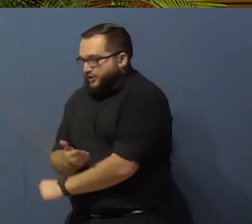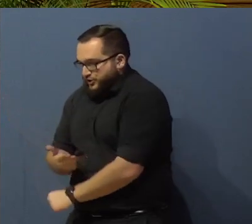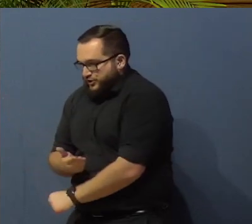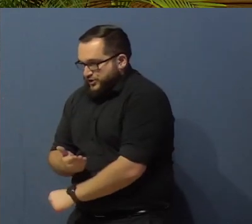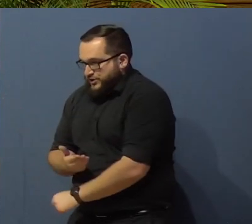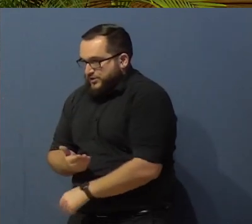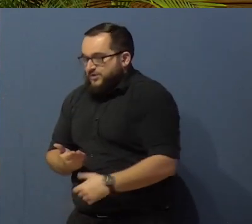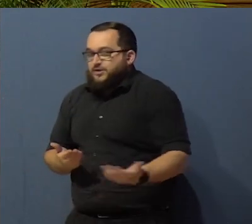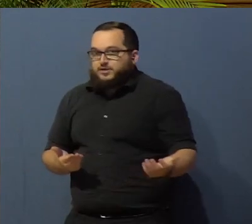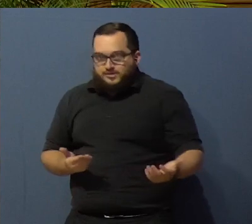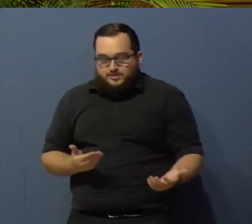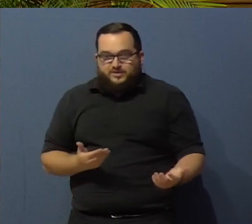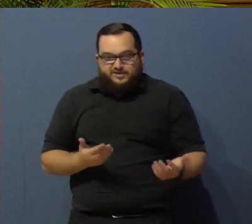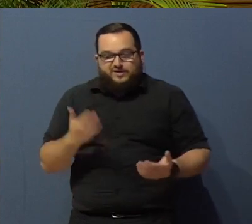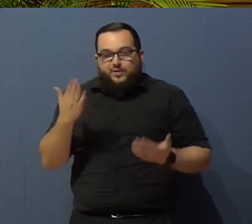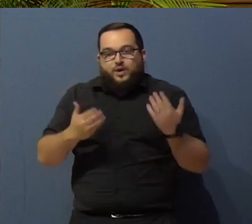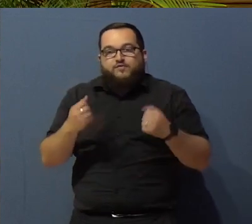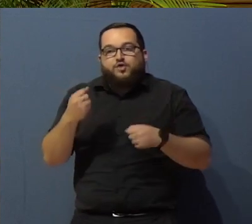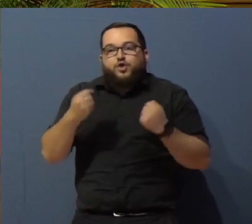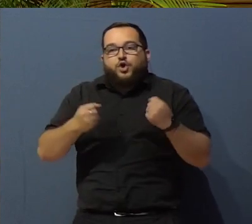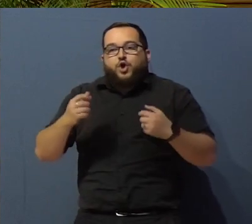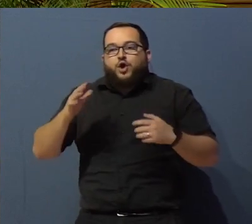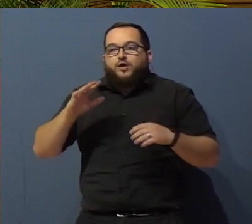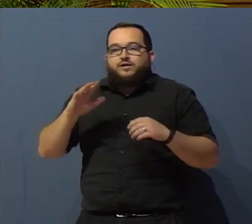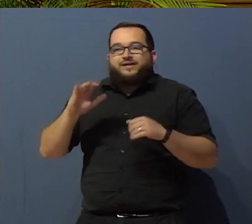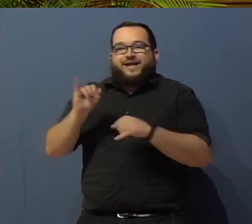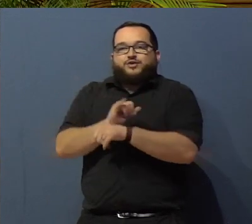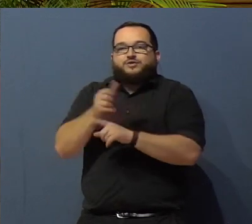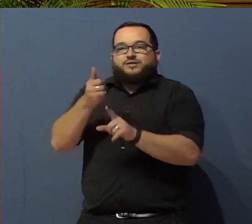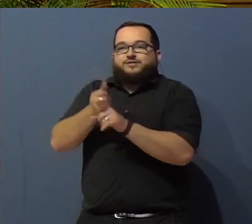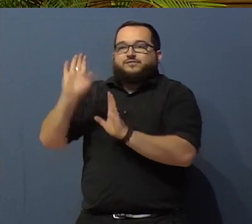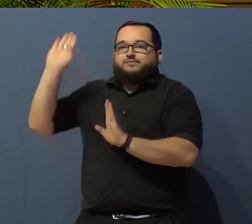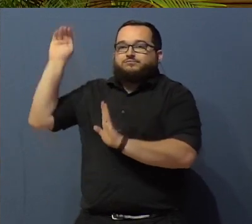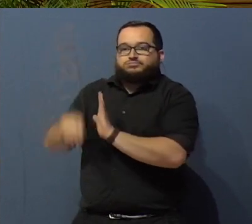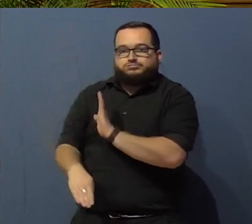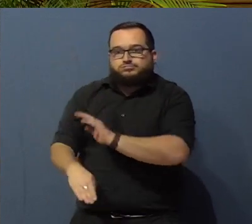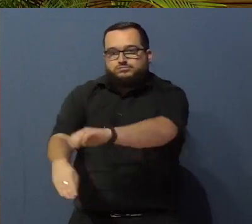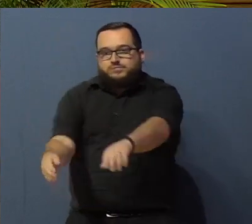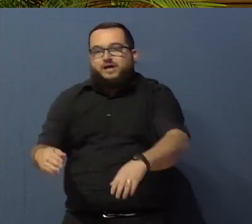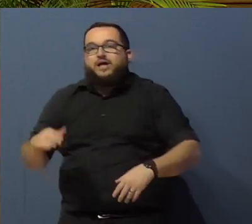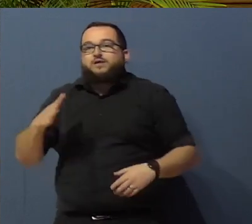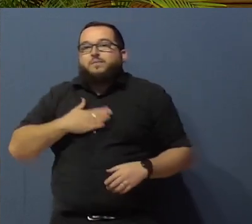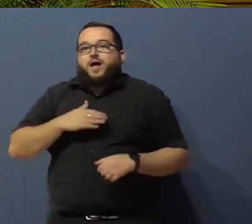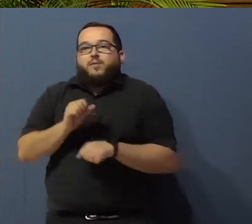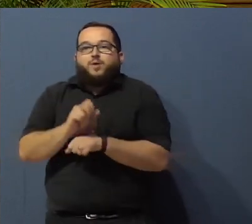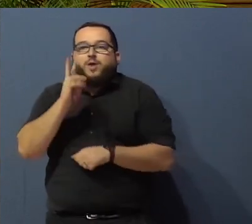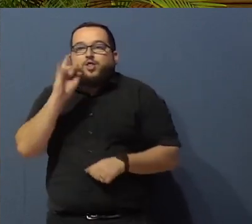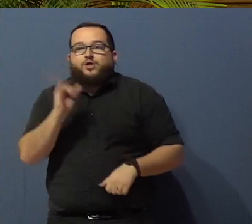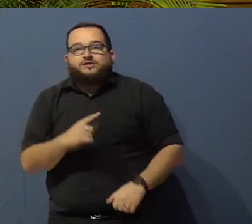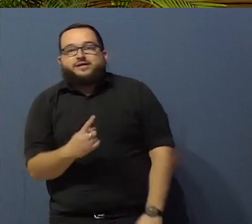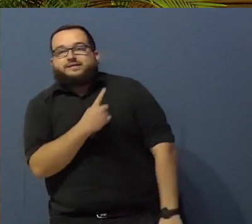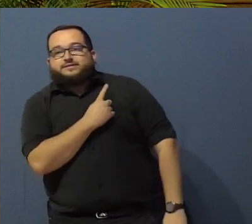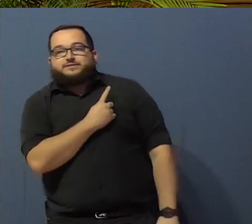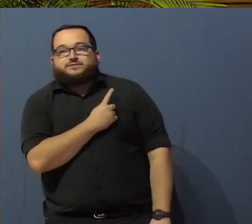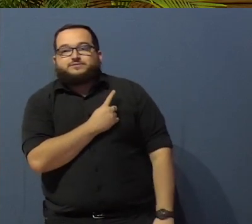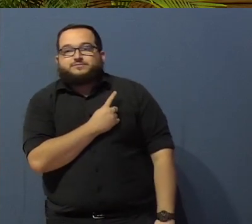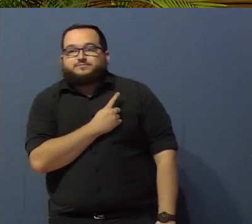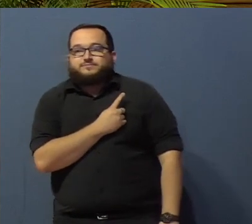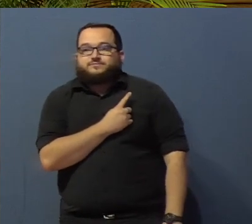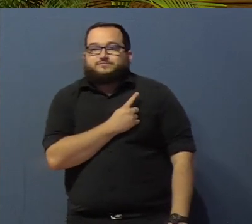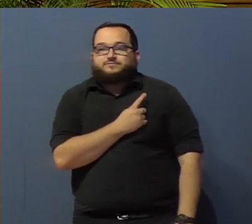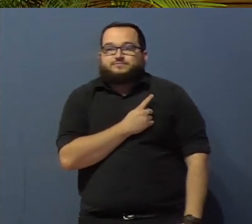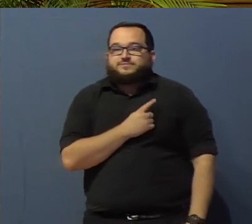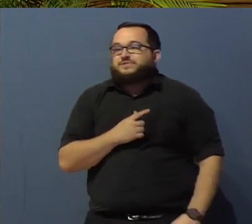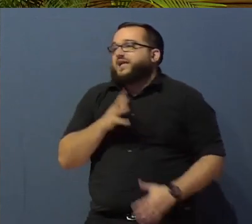automobile industry crashed. And for me, during that time, this is how my employment looked like. I hate my job. Oh,